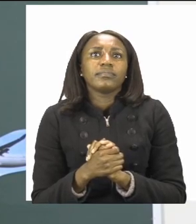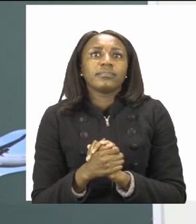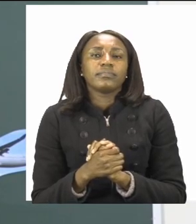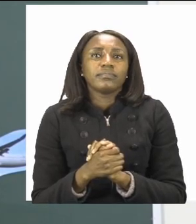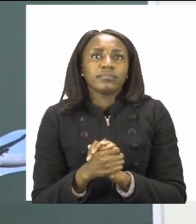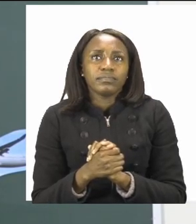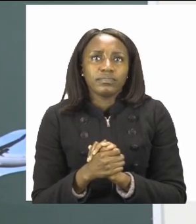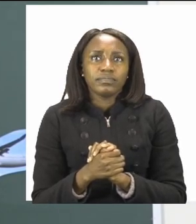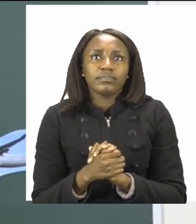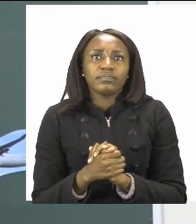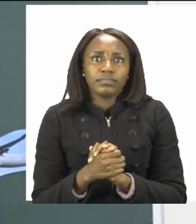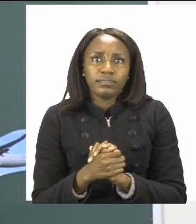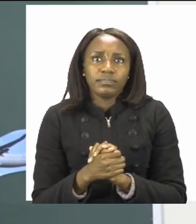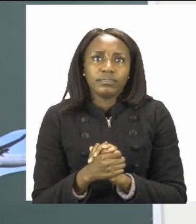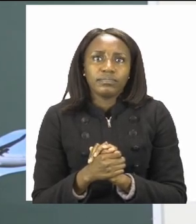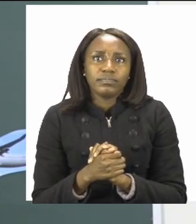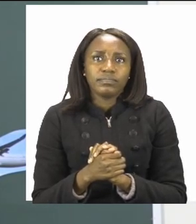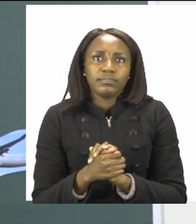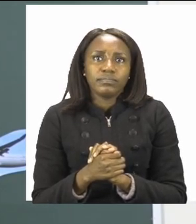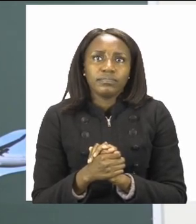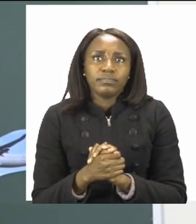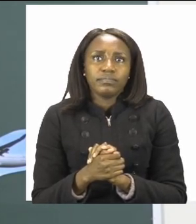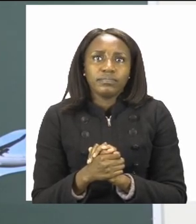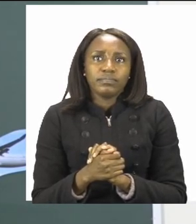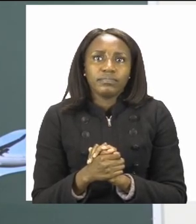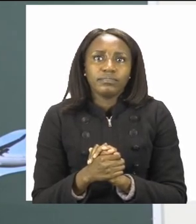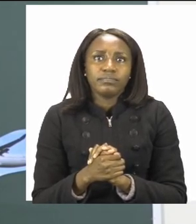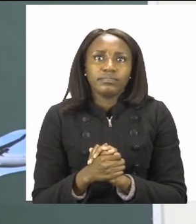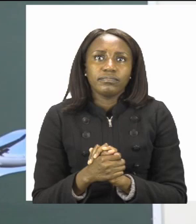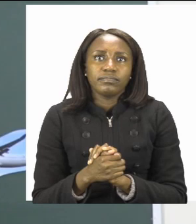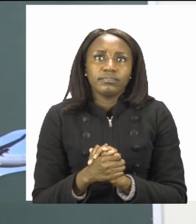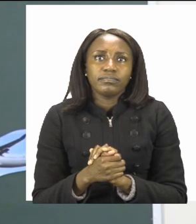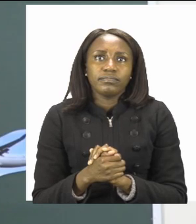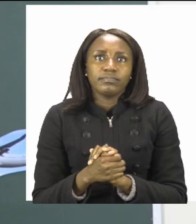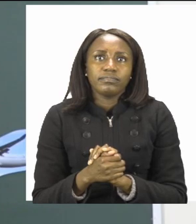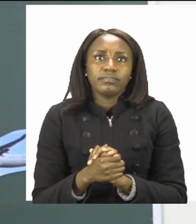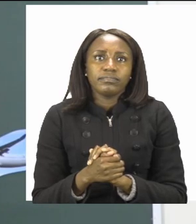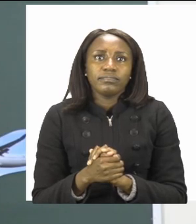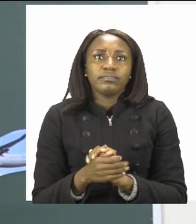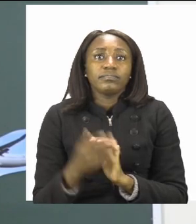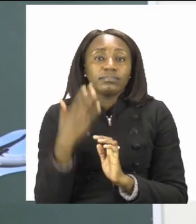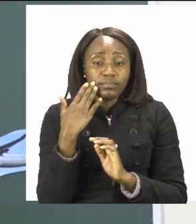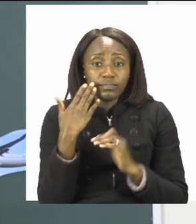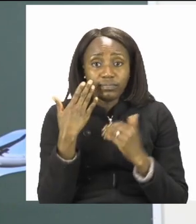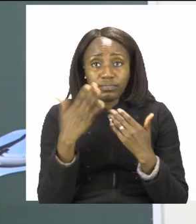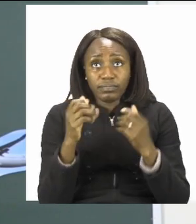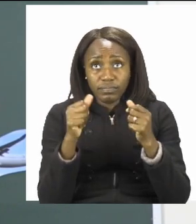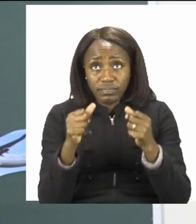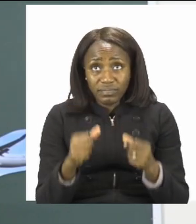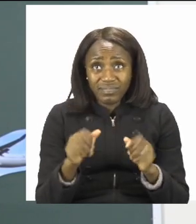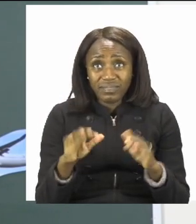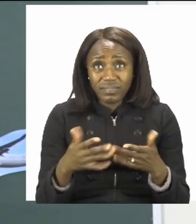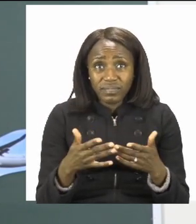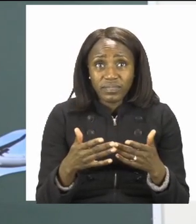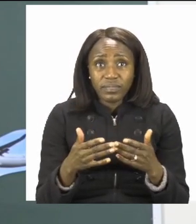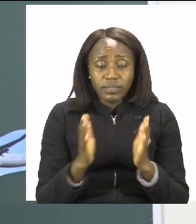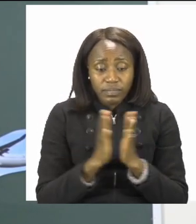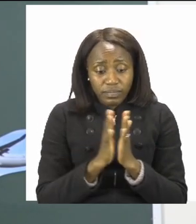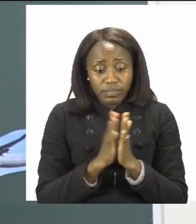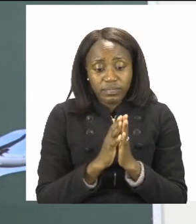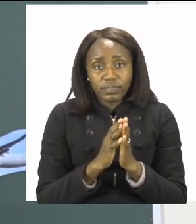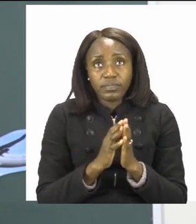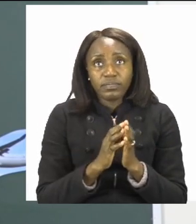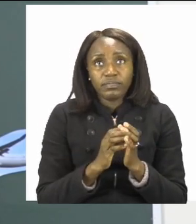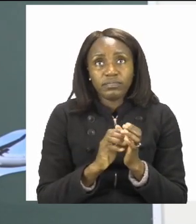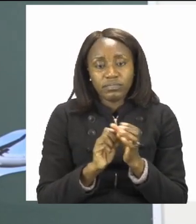your pair of scissors away. And then when it comes to pasting your two transports, make